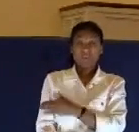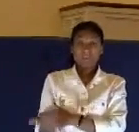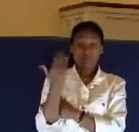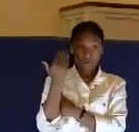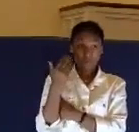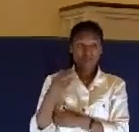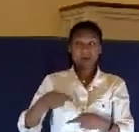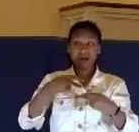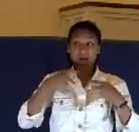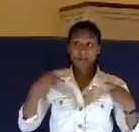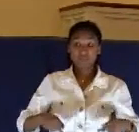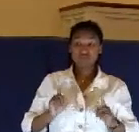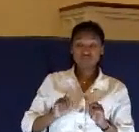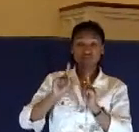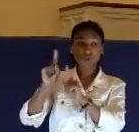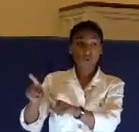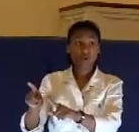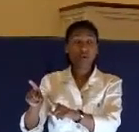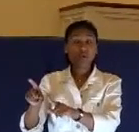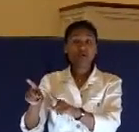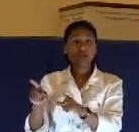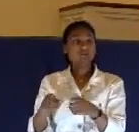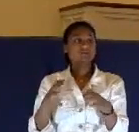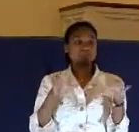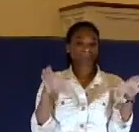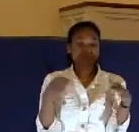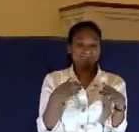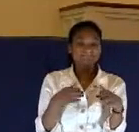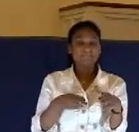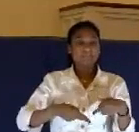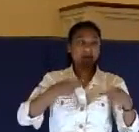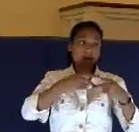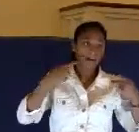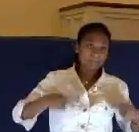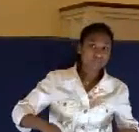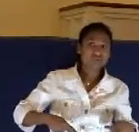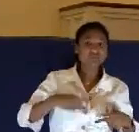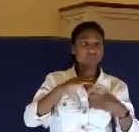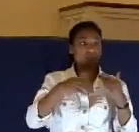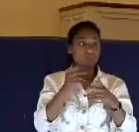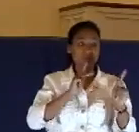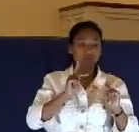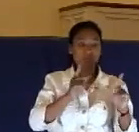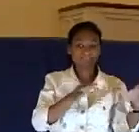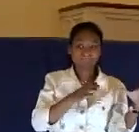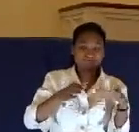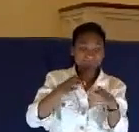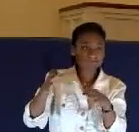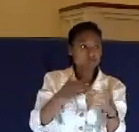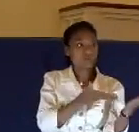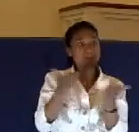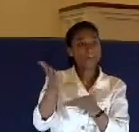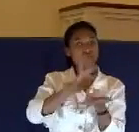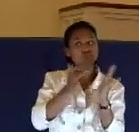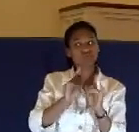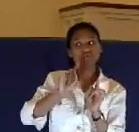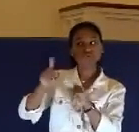with the elders and scribes and the whole council and bound Jesus and carried him away and delivered him to Pilate.